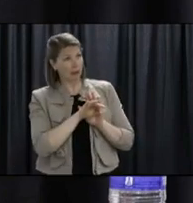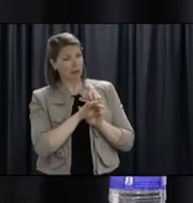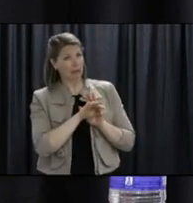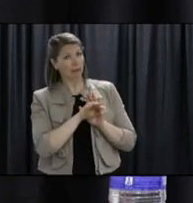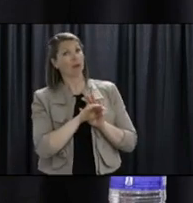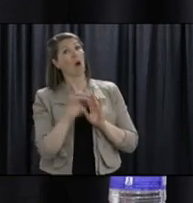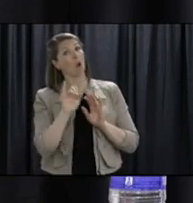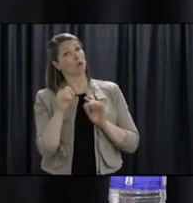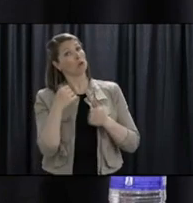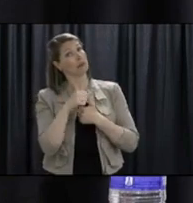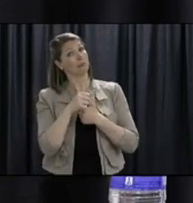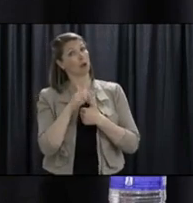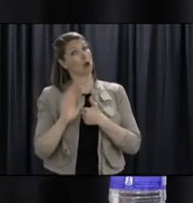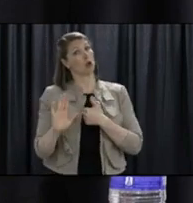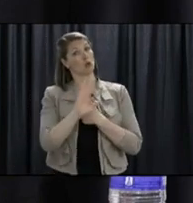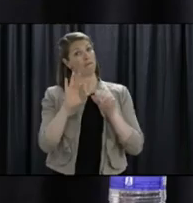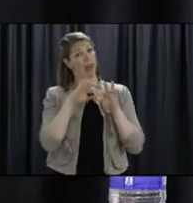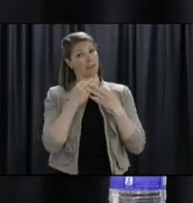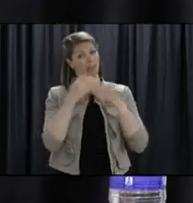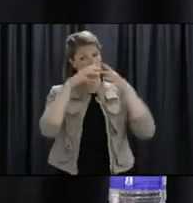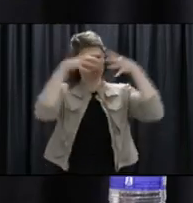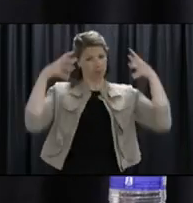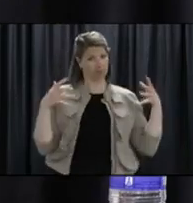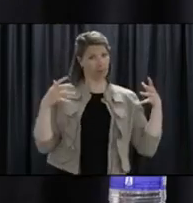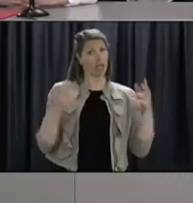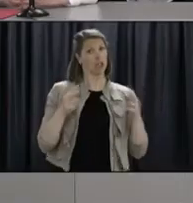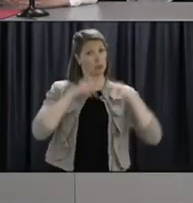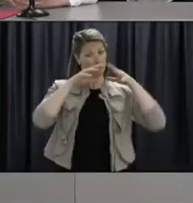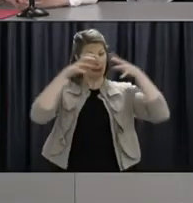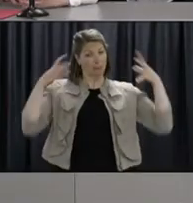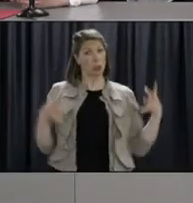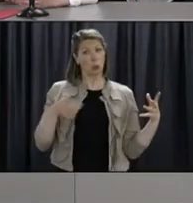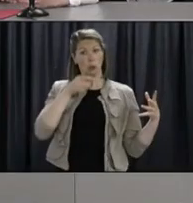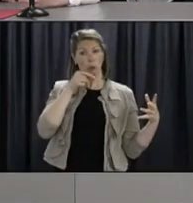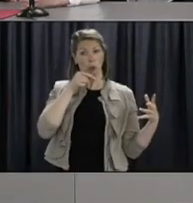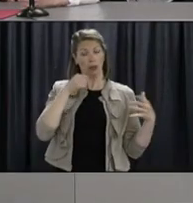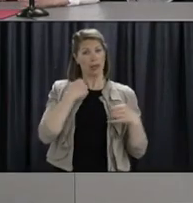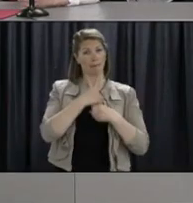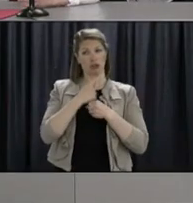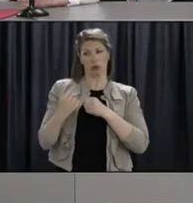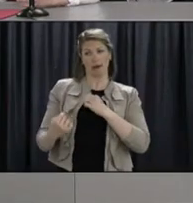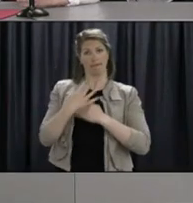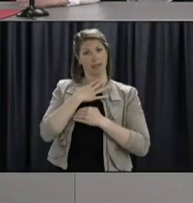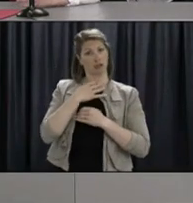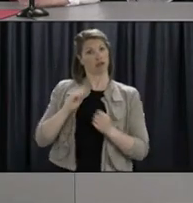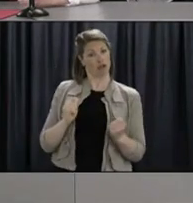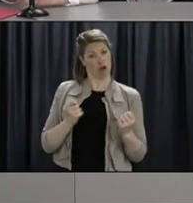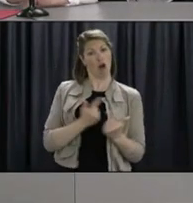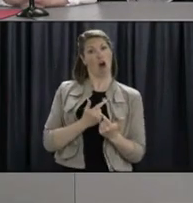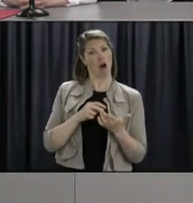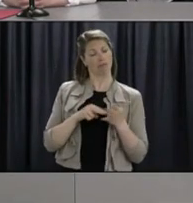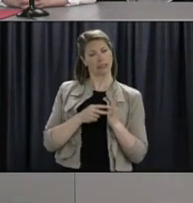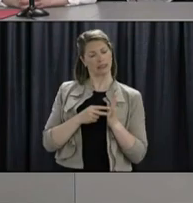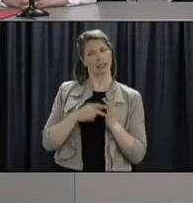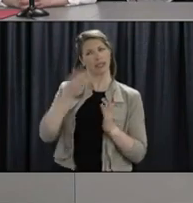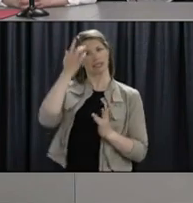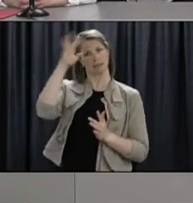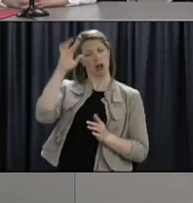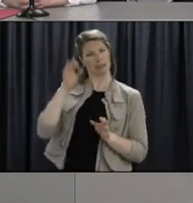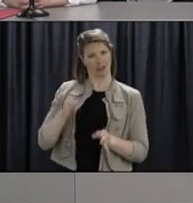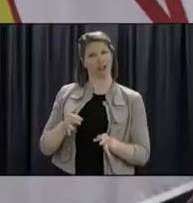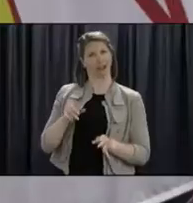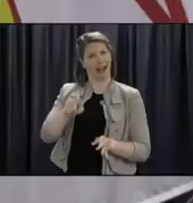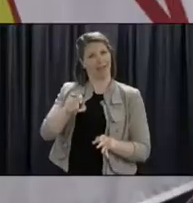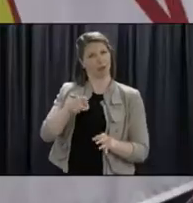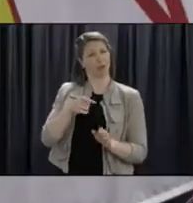double bubble, especially with you. I think, Kellyanne, too, one of the things you remember is, going back to Dr. Rahman's points, is that, you this is about contacts. And